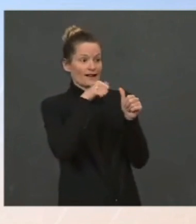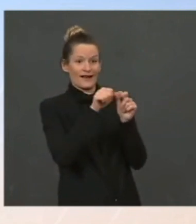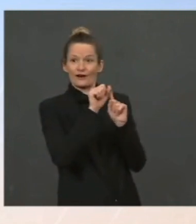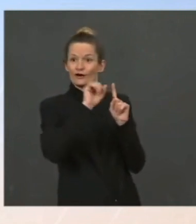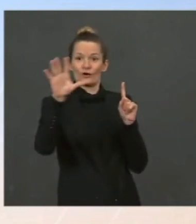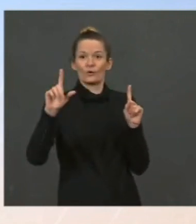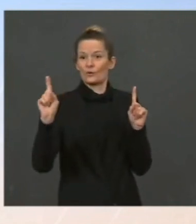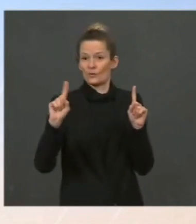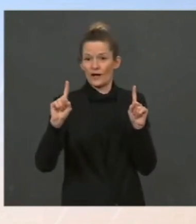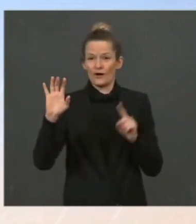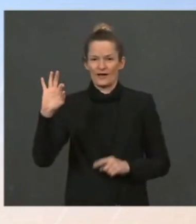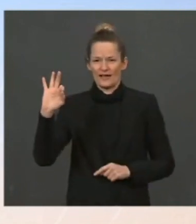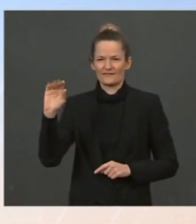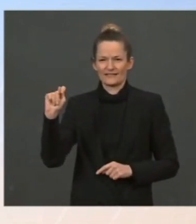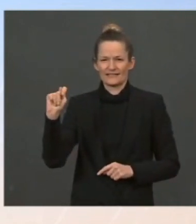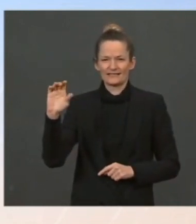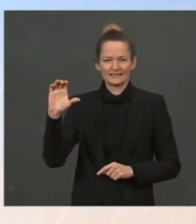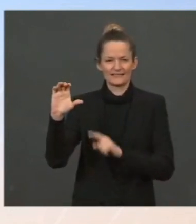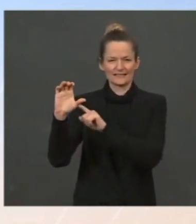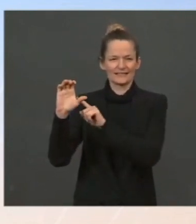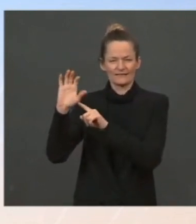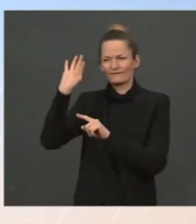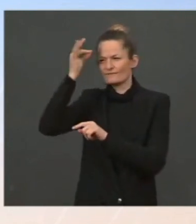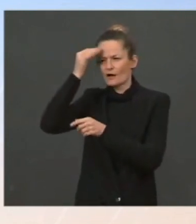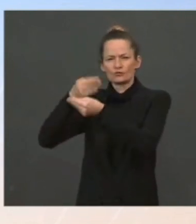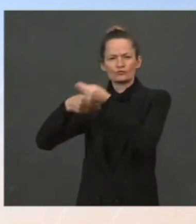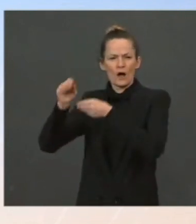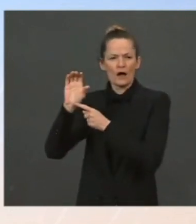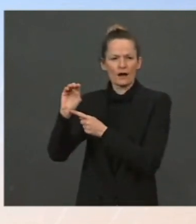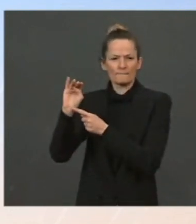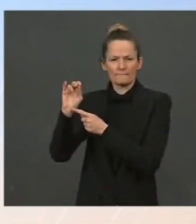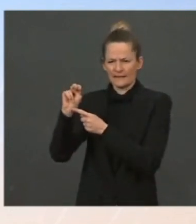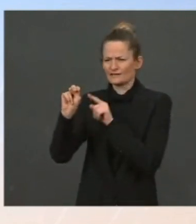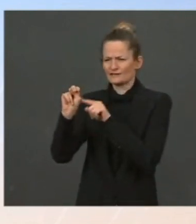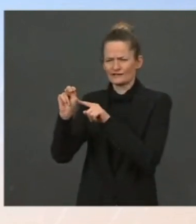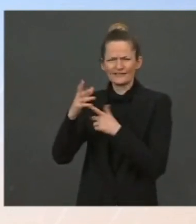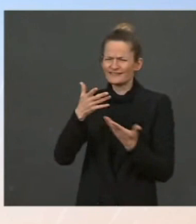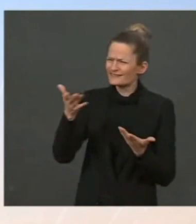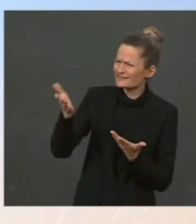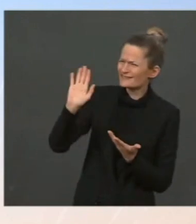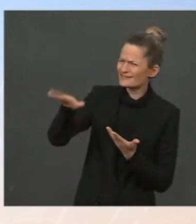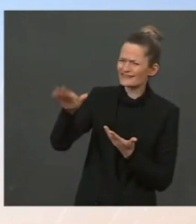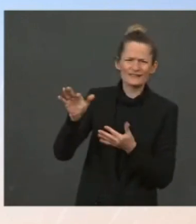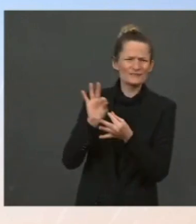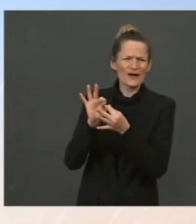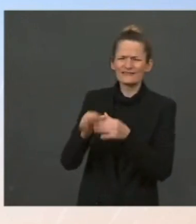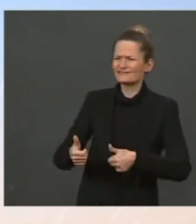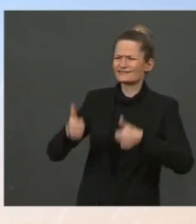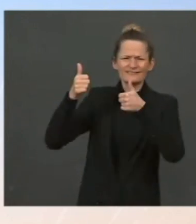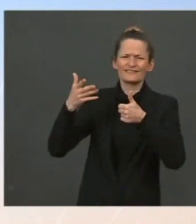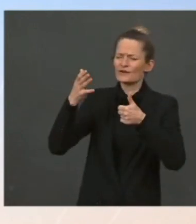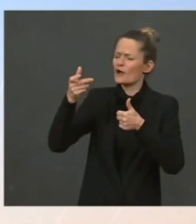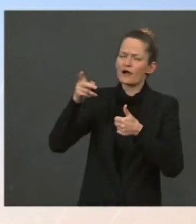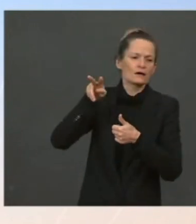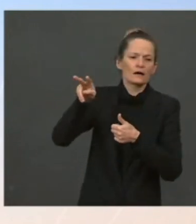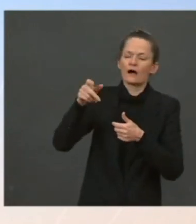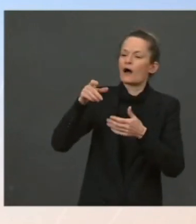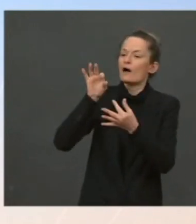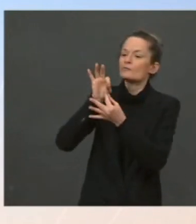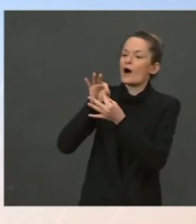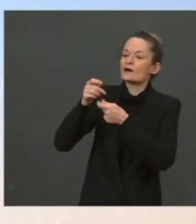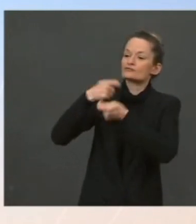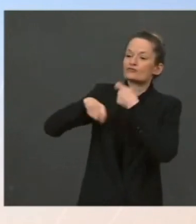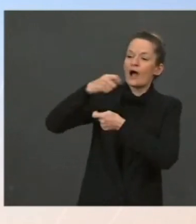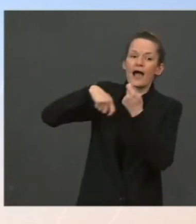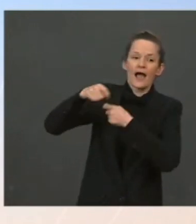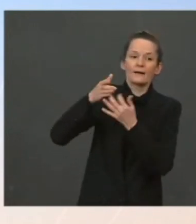is such a huge price difference between the price of unfinished gasoline and then the average price at the